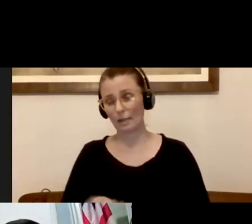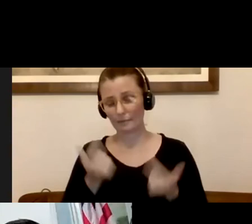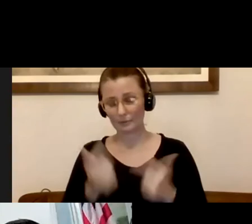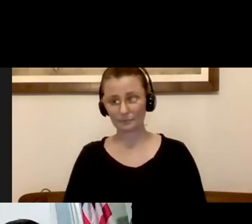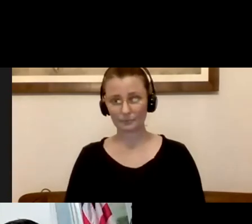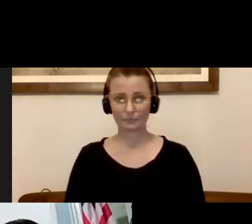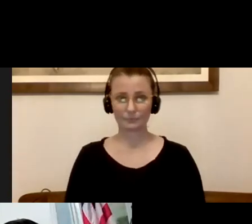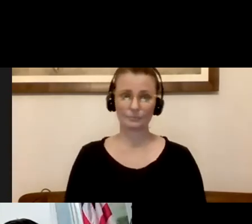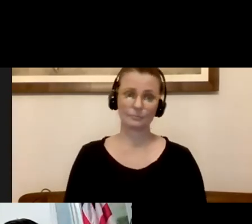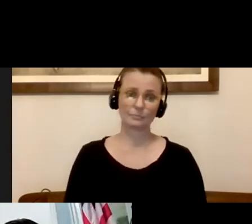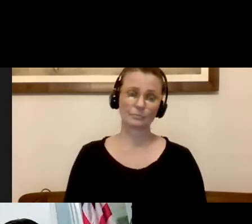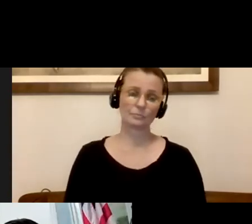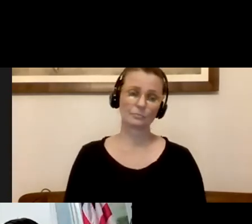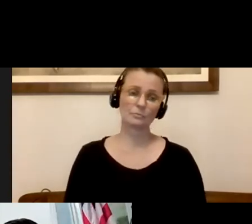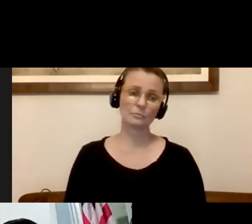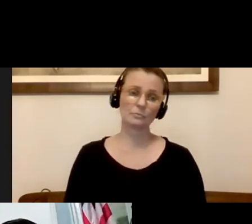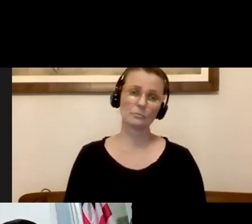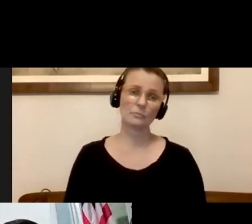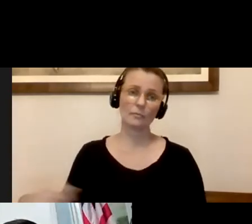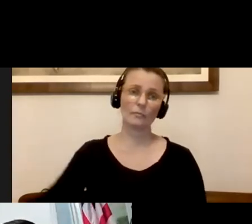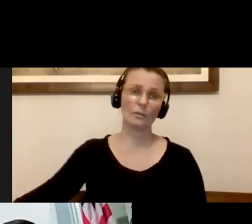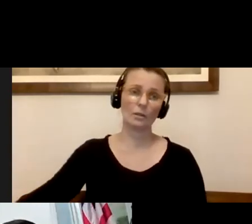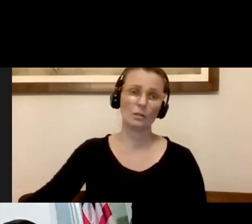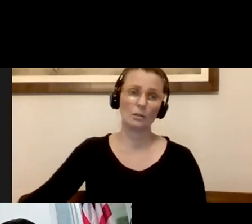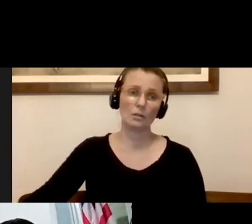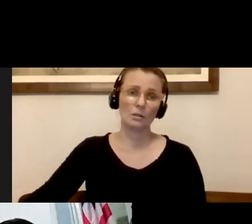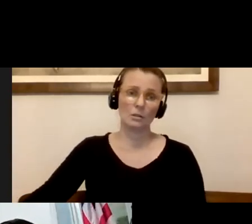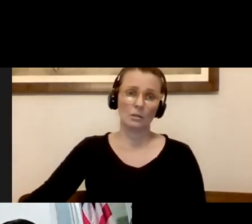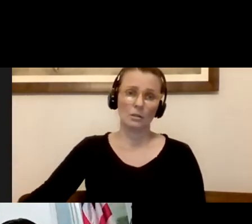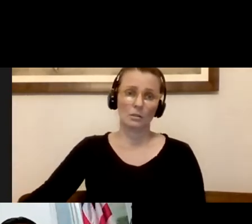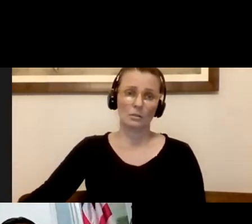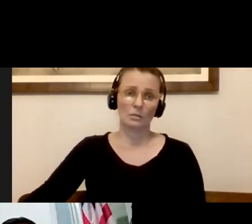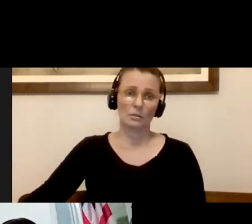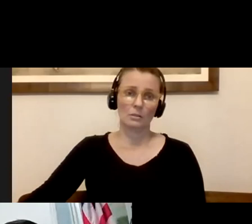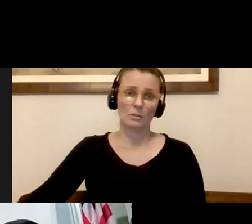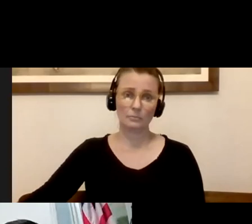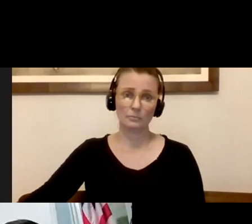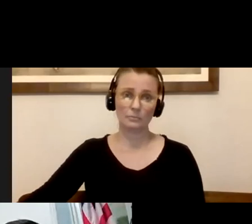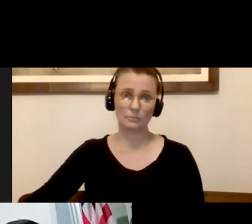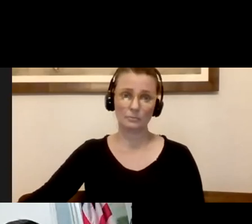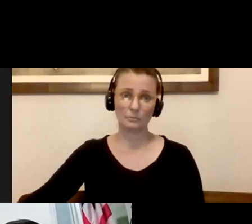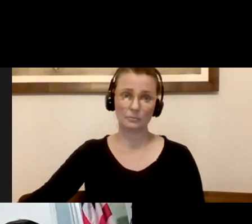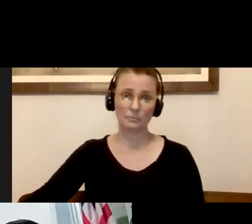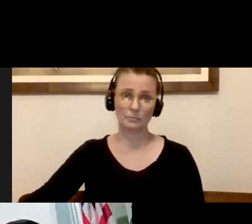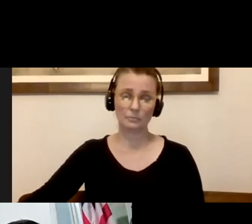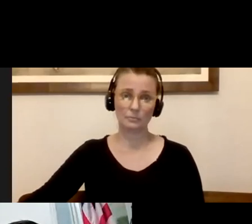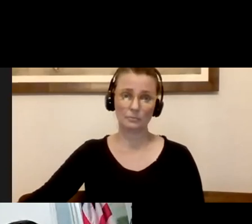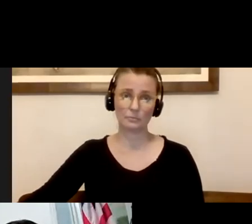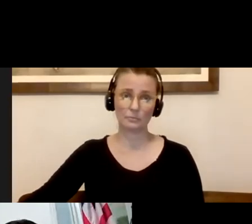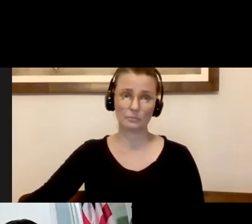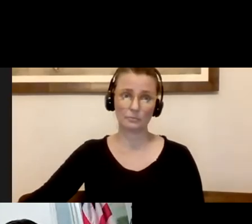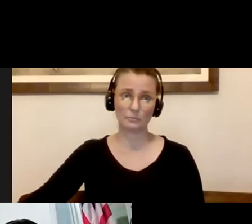Doug, another question from Jerry Kaplan, similar to that Helen's, but I'm going to ask it anyway. Submit in advance. Thank you, Jerry, for the question. It's on medical one.